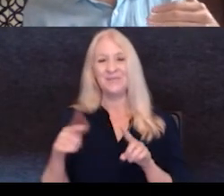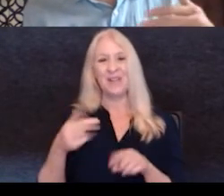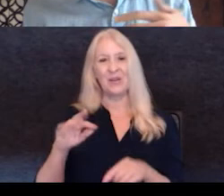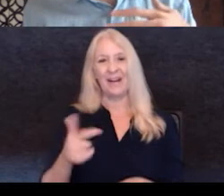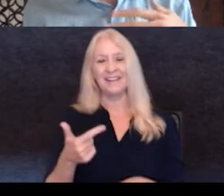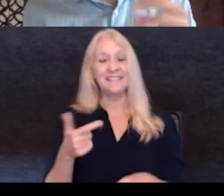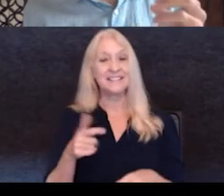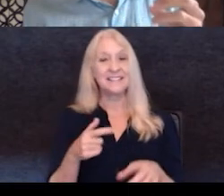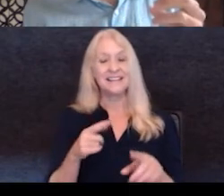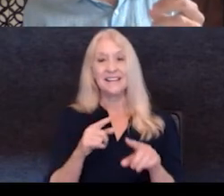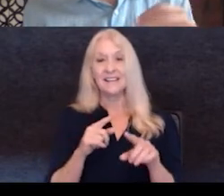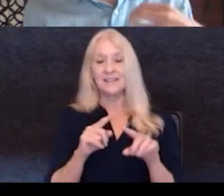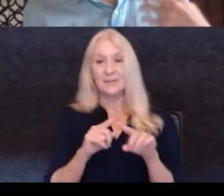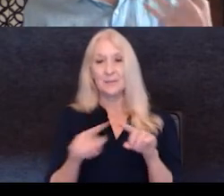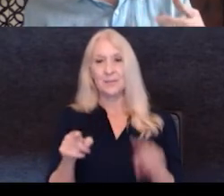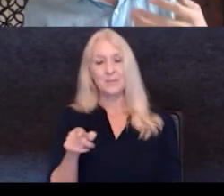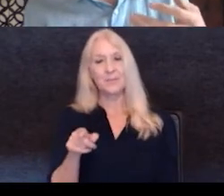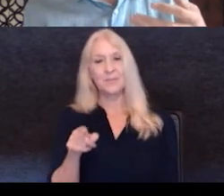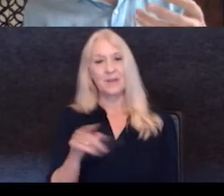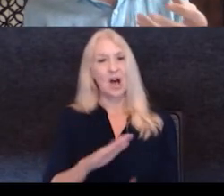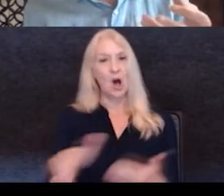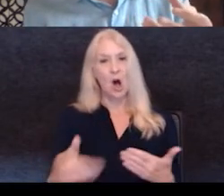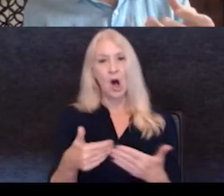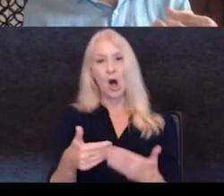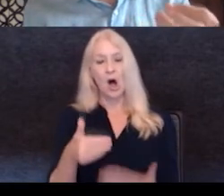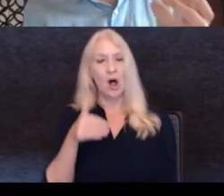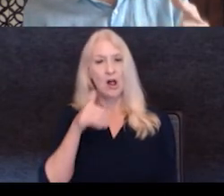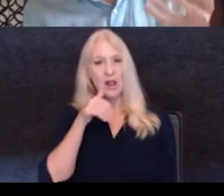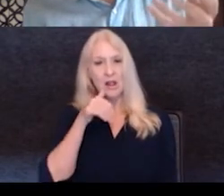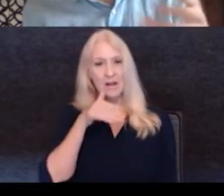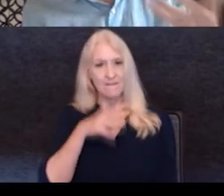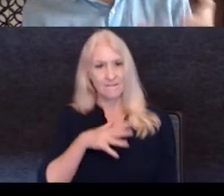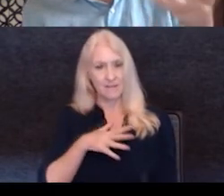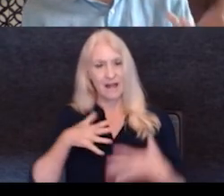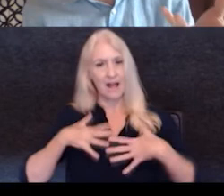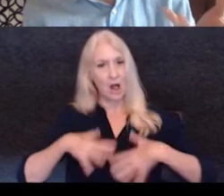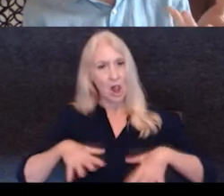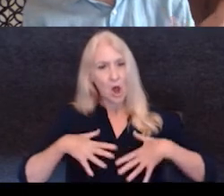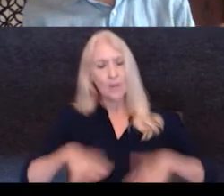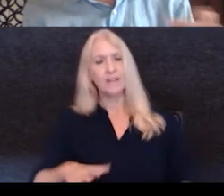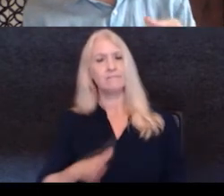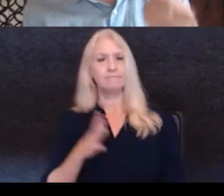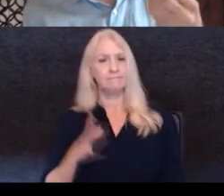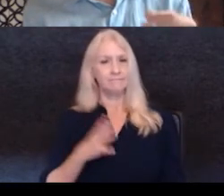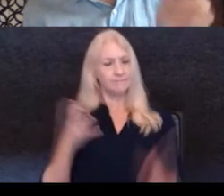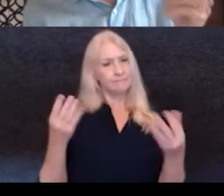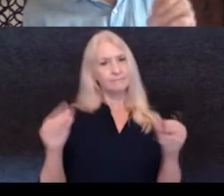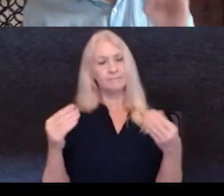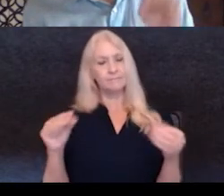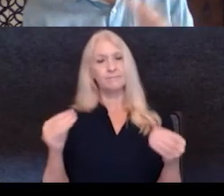a all, um, female, um, clothing boutique brand, uh,